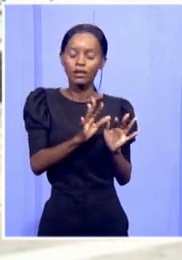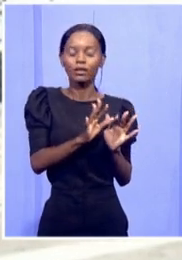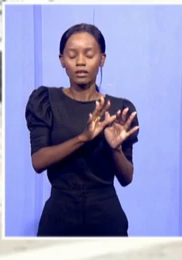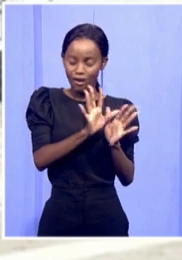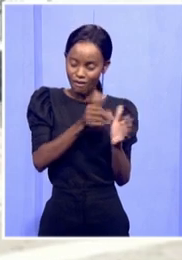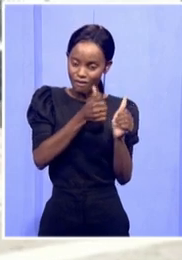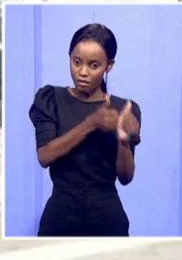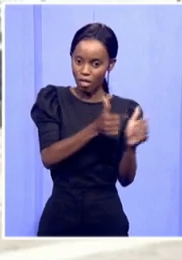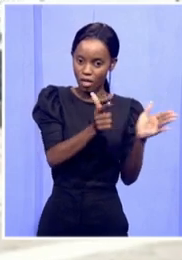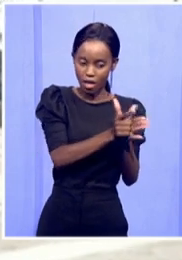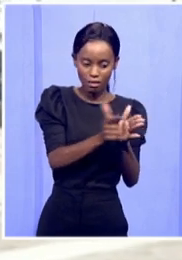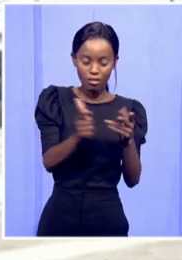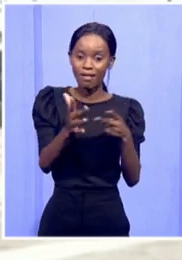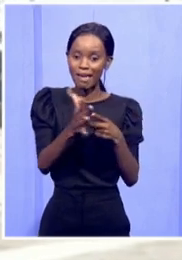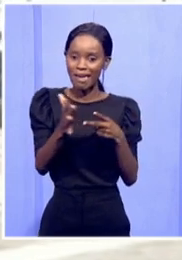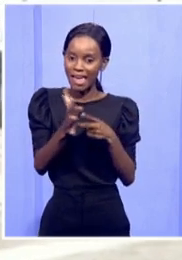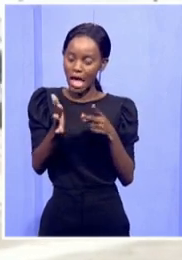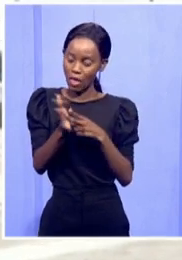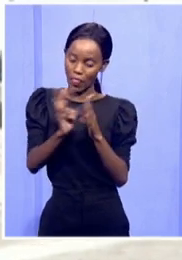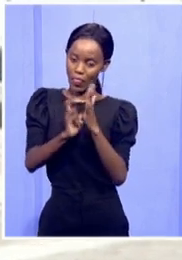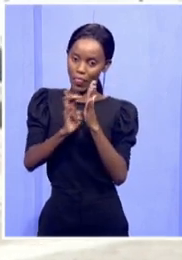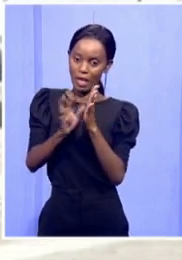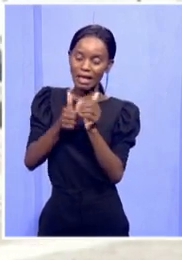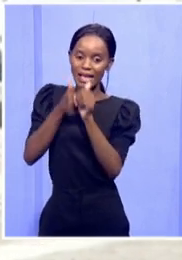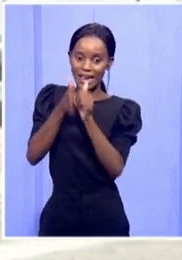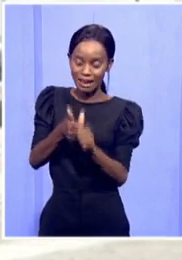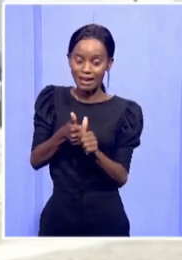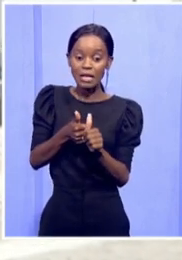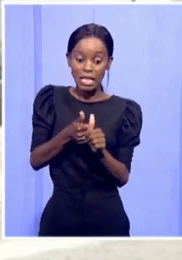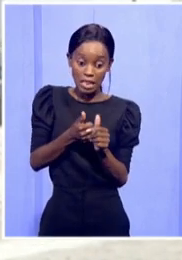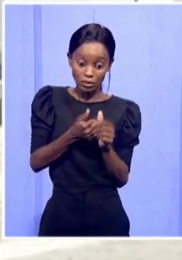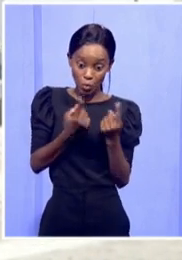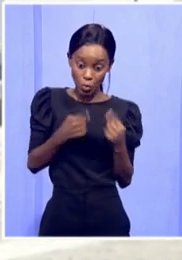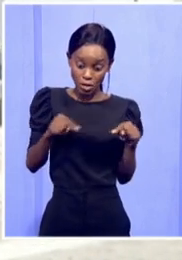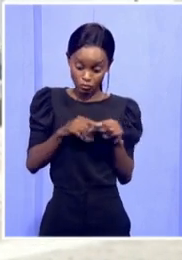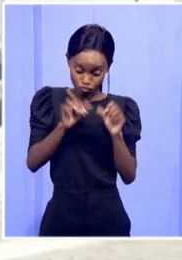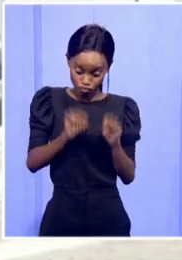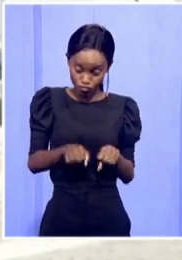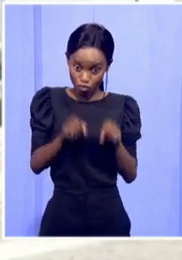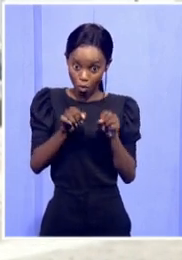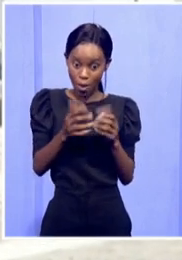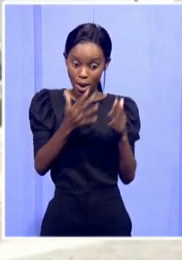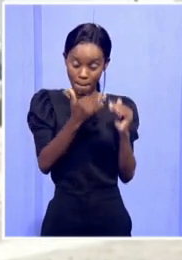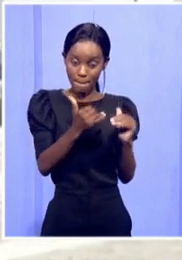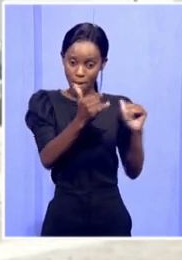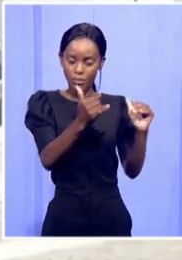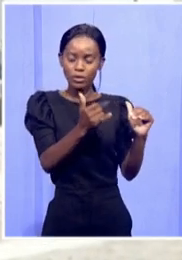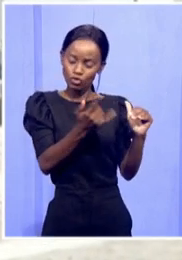areas that we have agreed upon here at parliament shall have been looked into. Let's Let's Let's. Let's. You